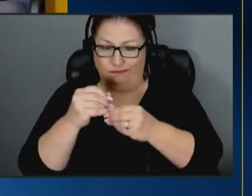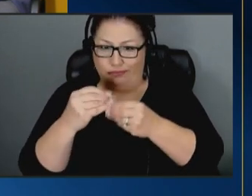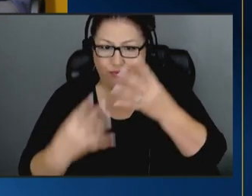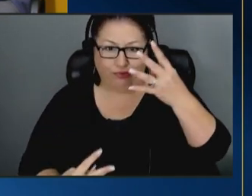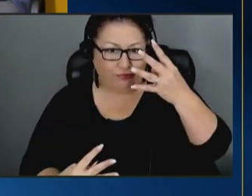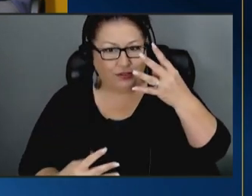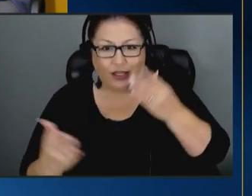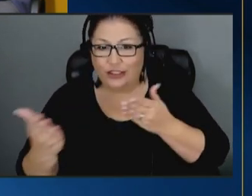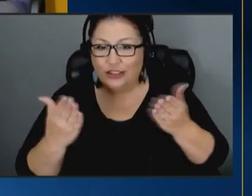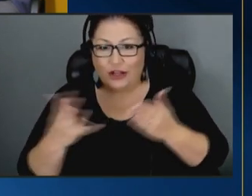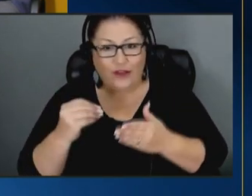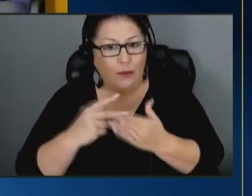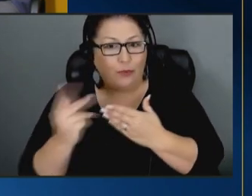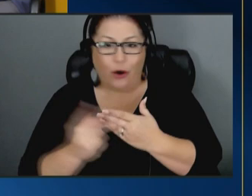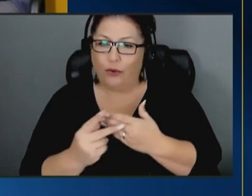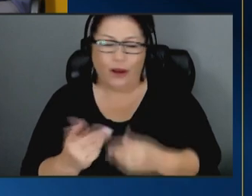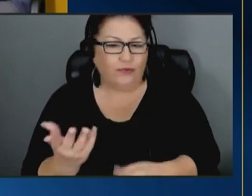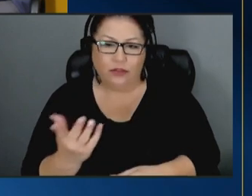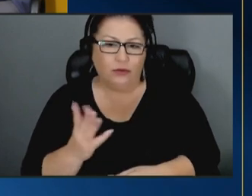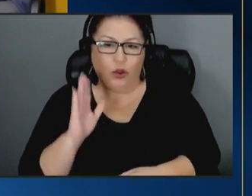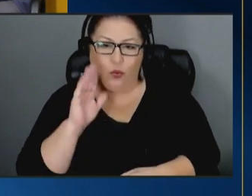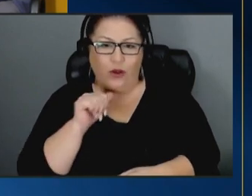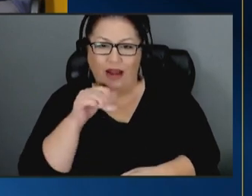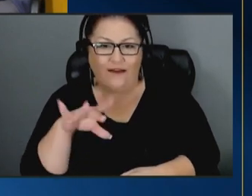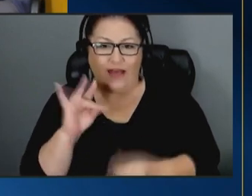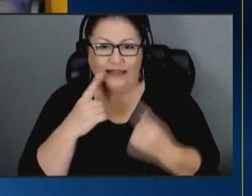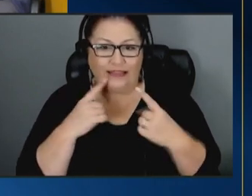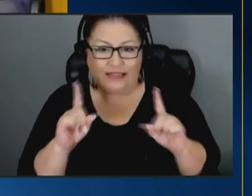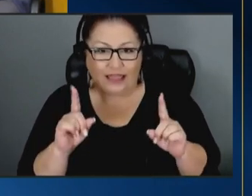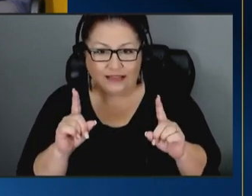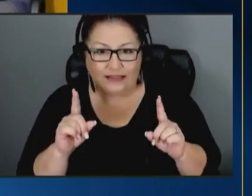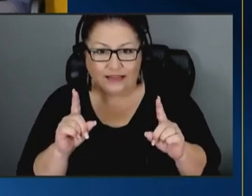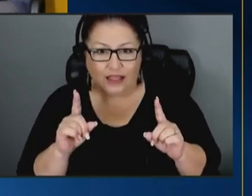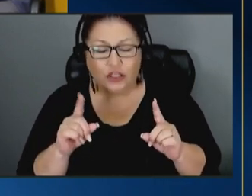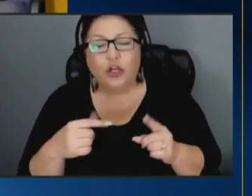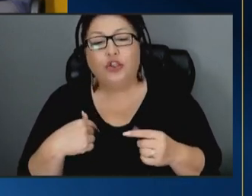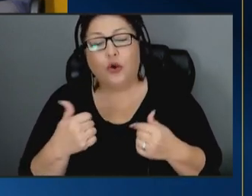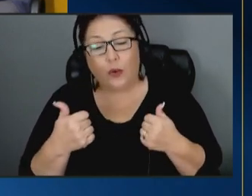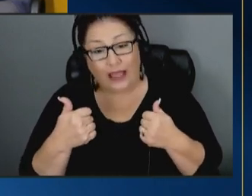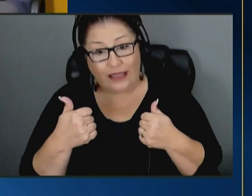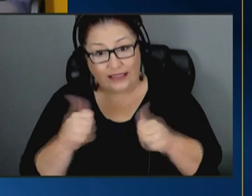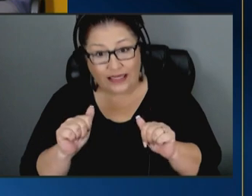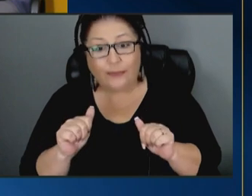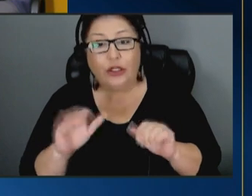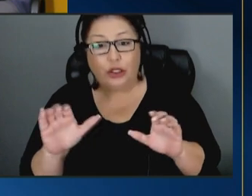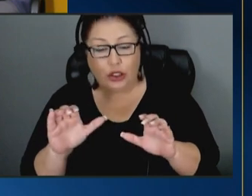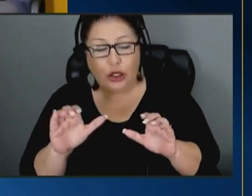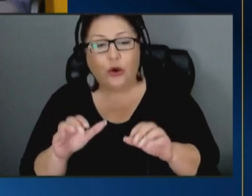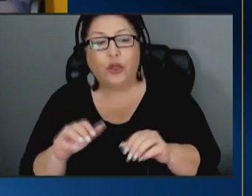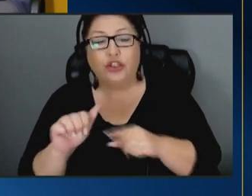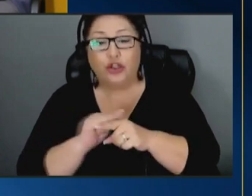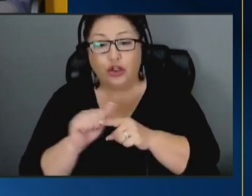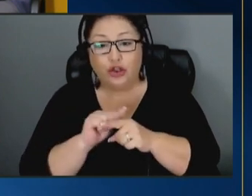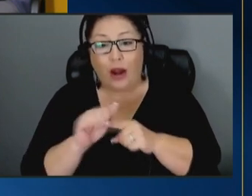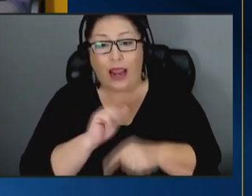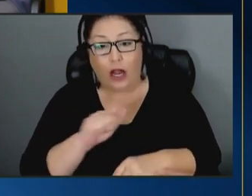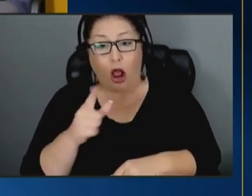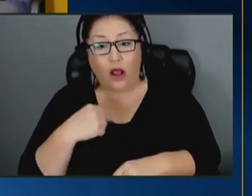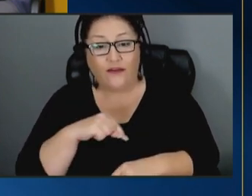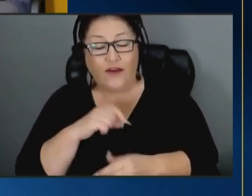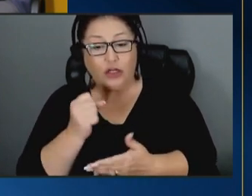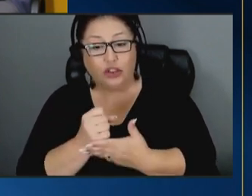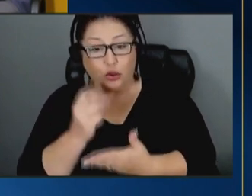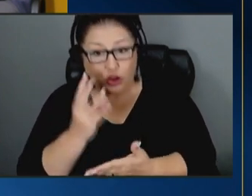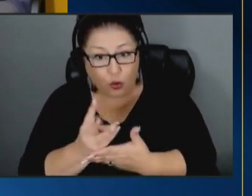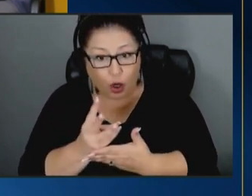programs you're not really going to find success so what we attempted to do was to train all of our social workers